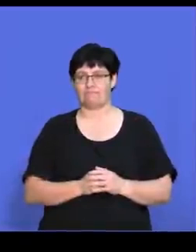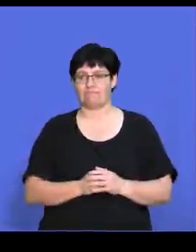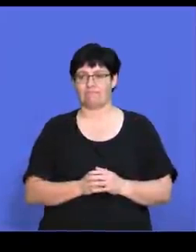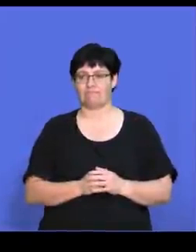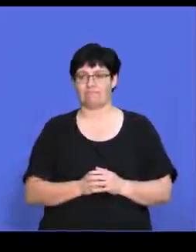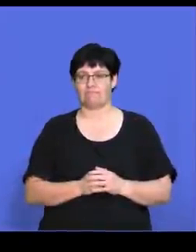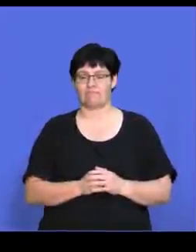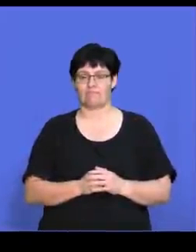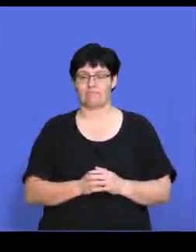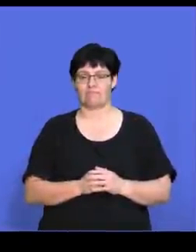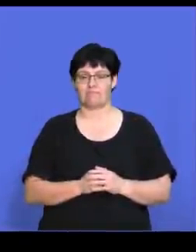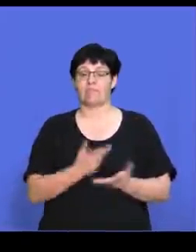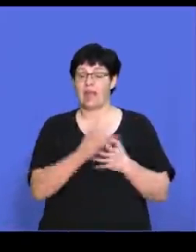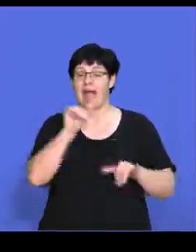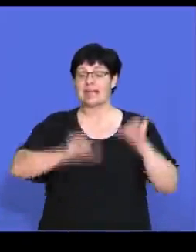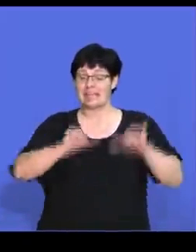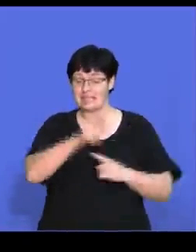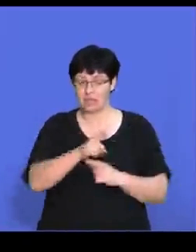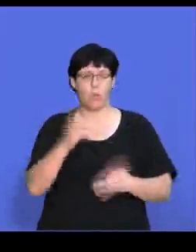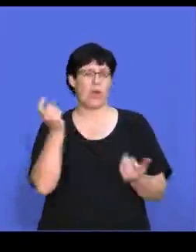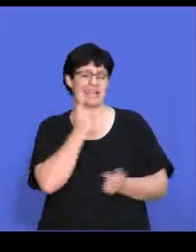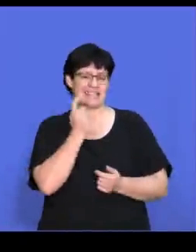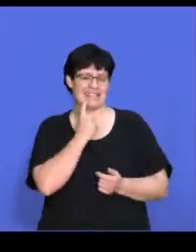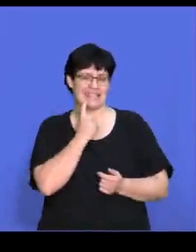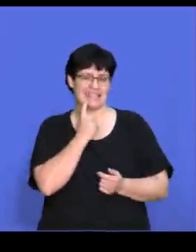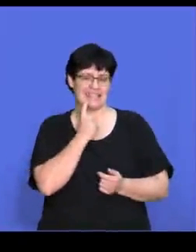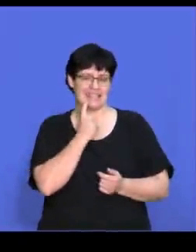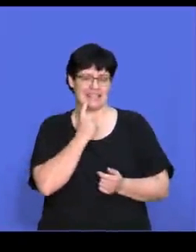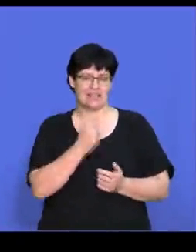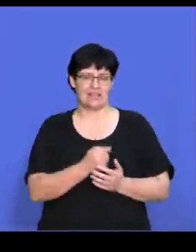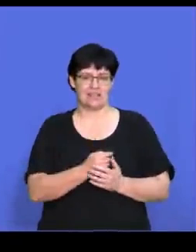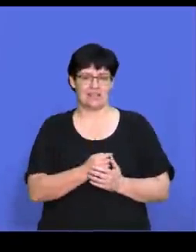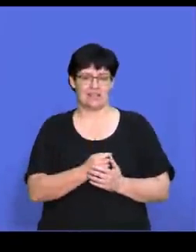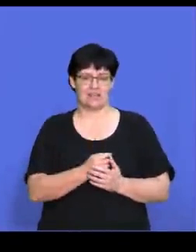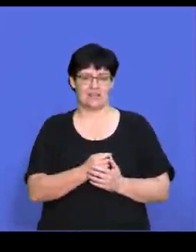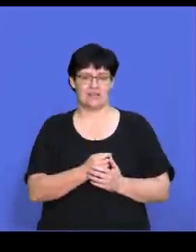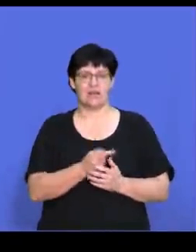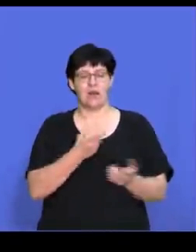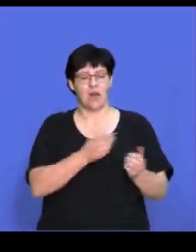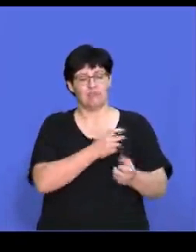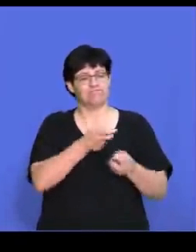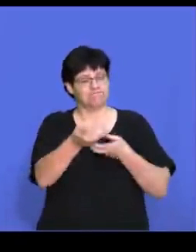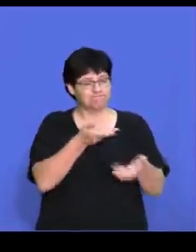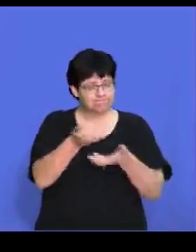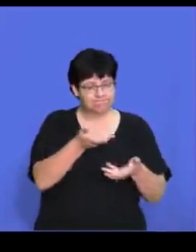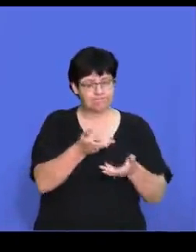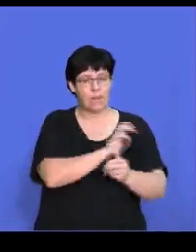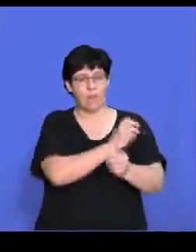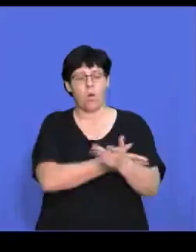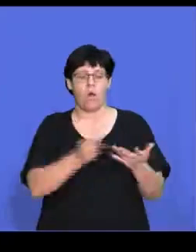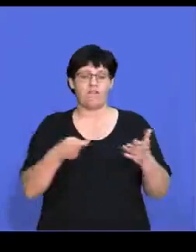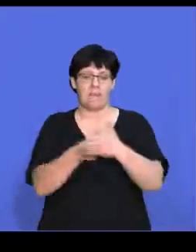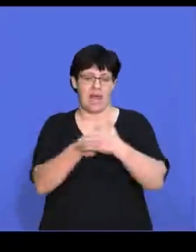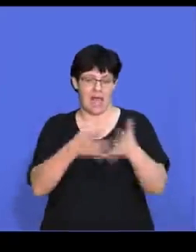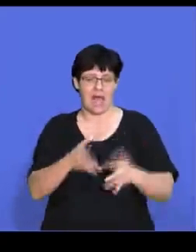We can assess how easy it is for, sorry, the bargaining power of buyers assesses how